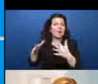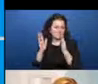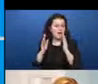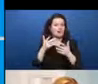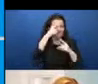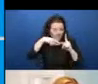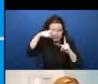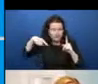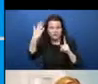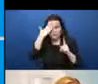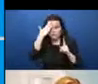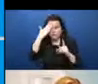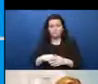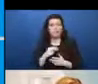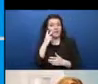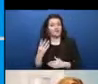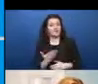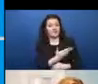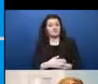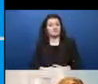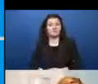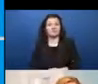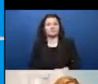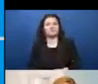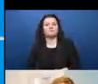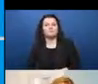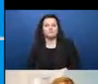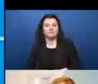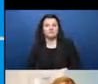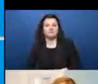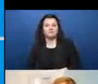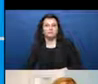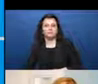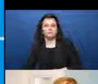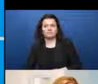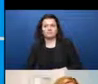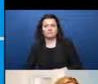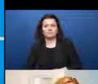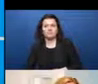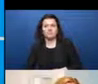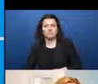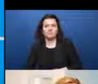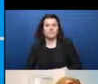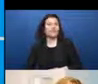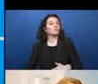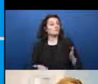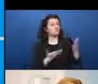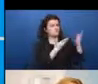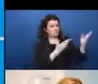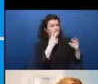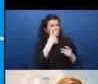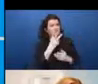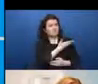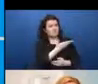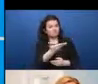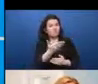divide in access and use of ICTs, part of its infrastructure. Globally, 95%